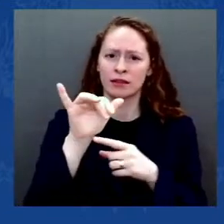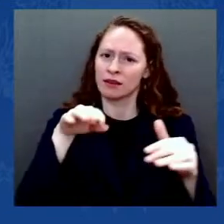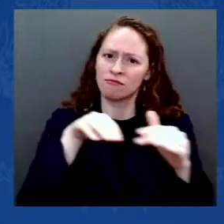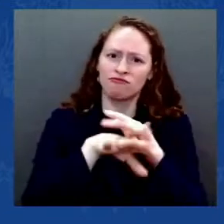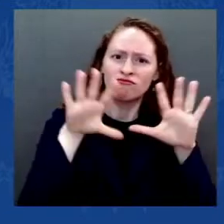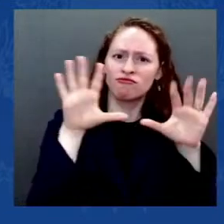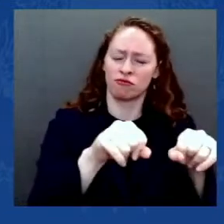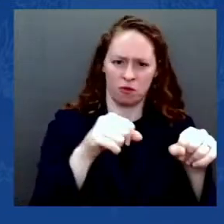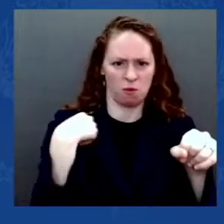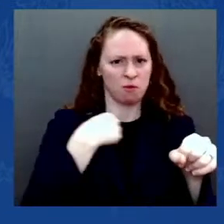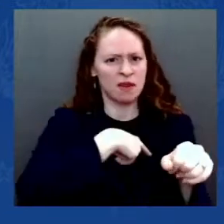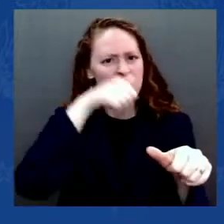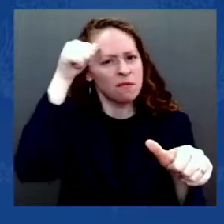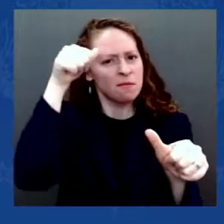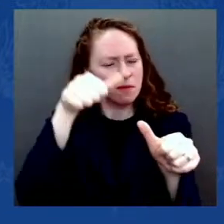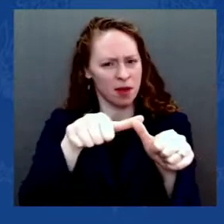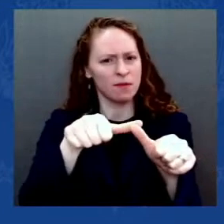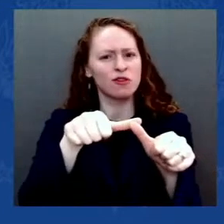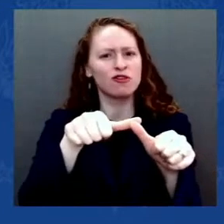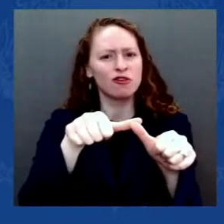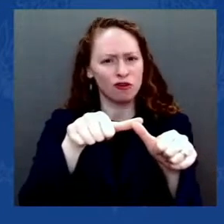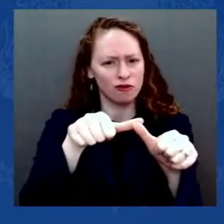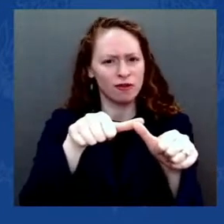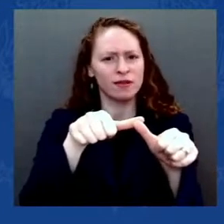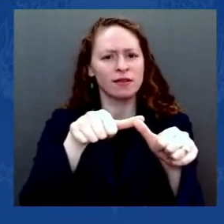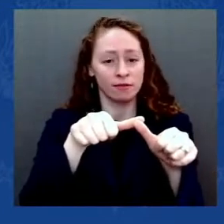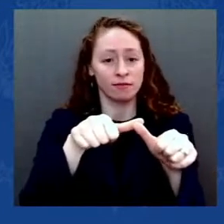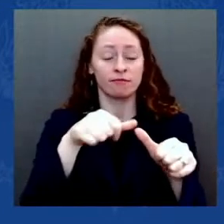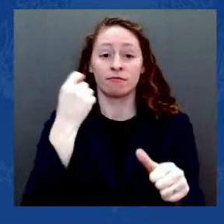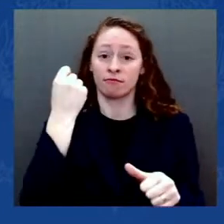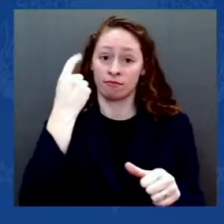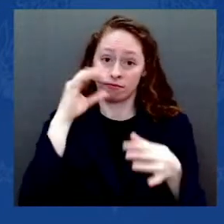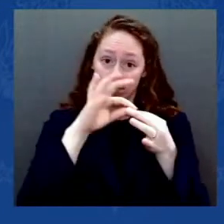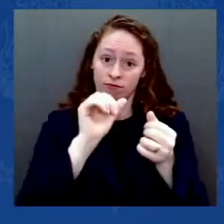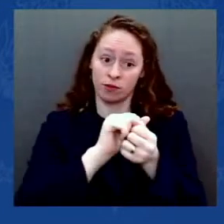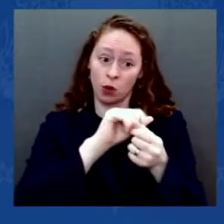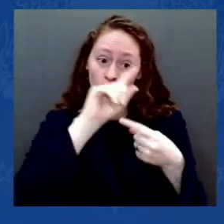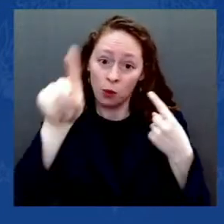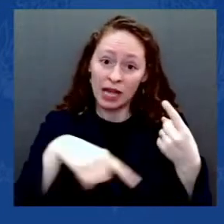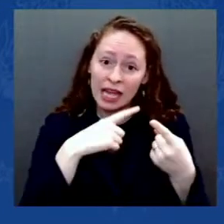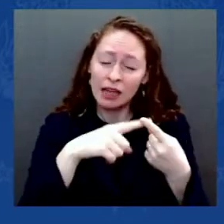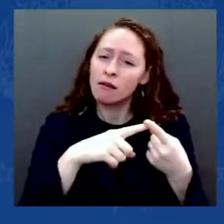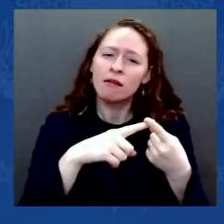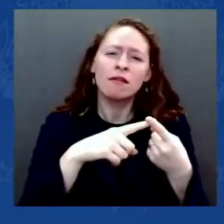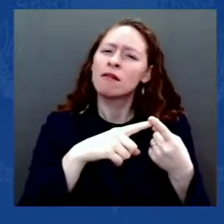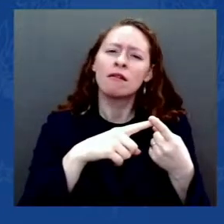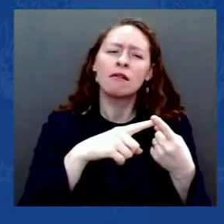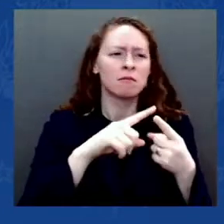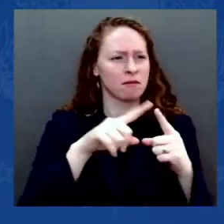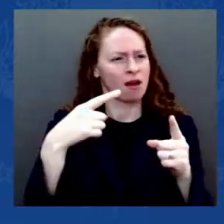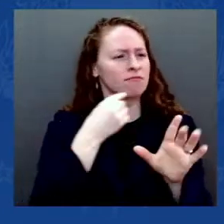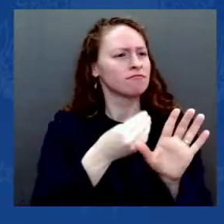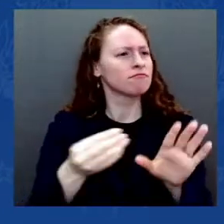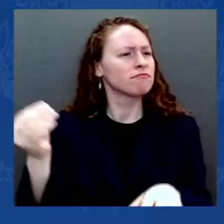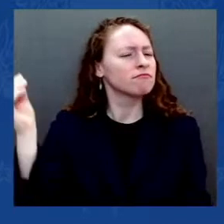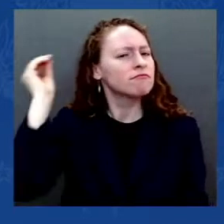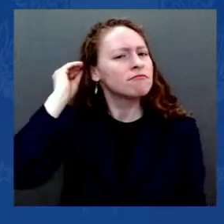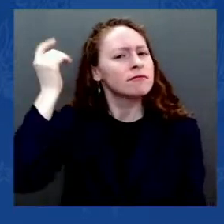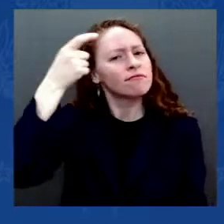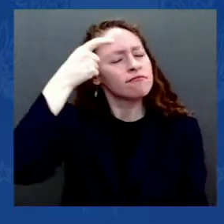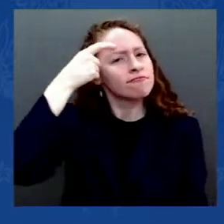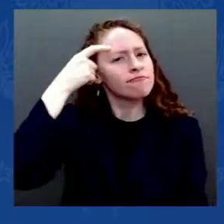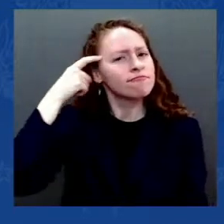place in our collective memory. December 7th, 1941, September